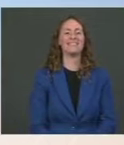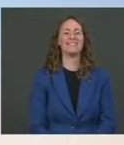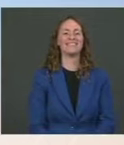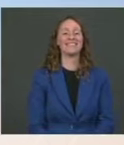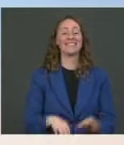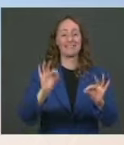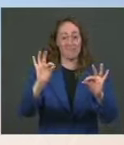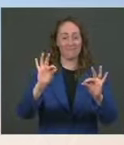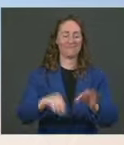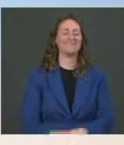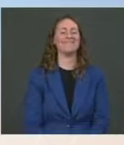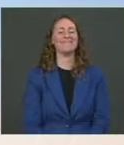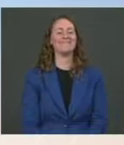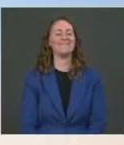Press, To follow up on the call of President Xi last night,